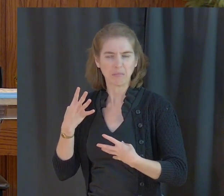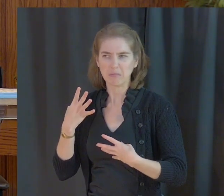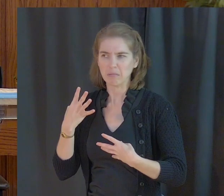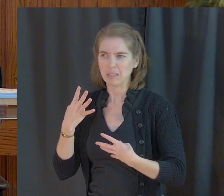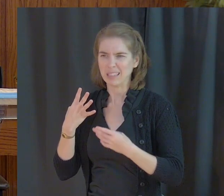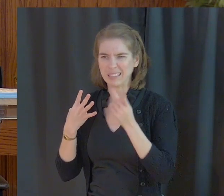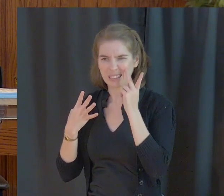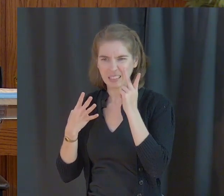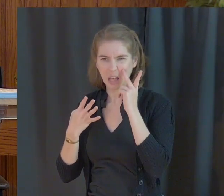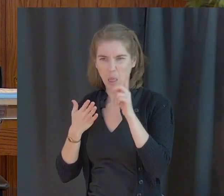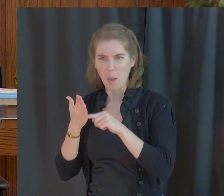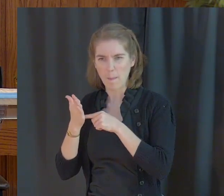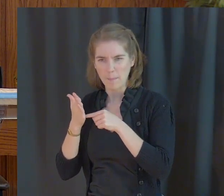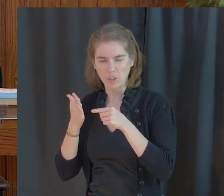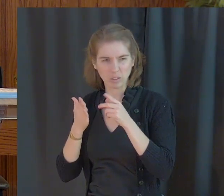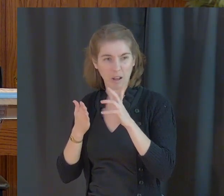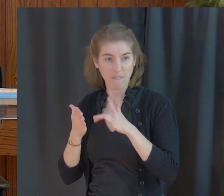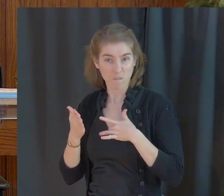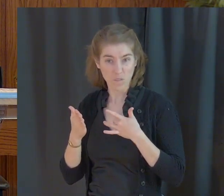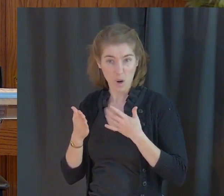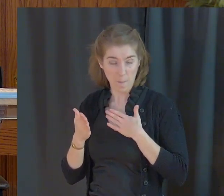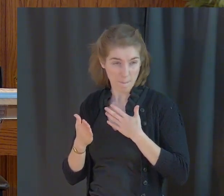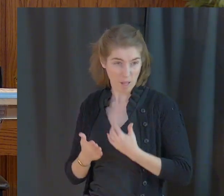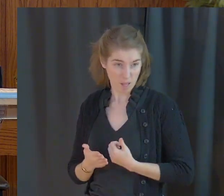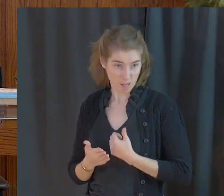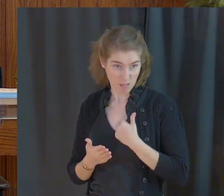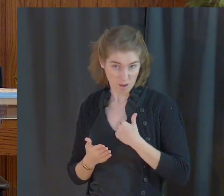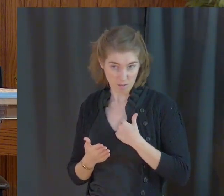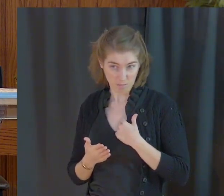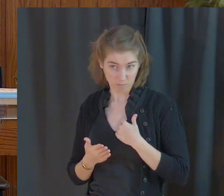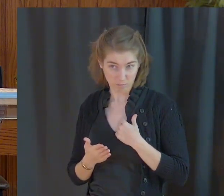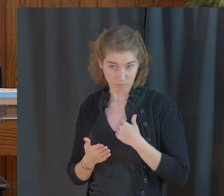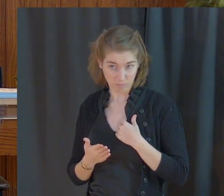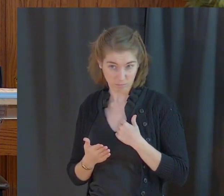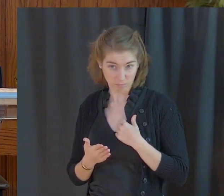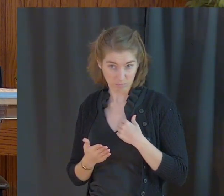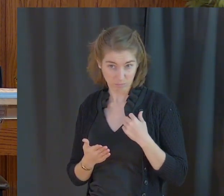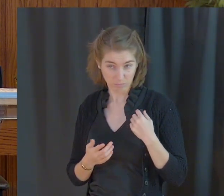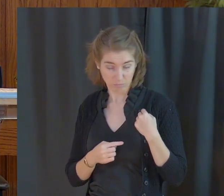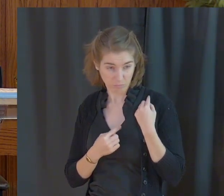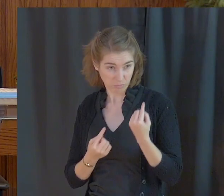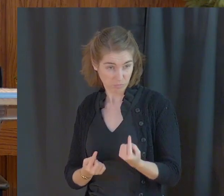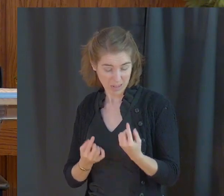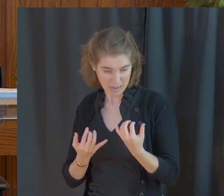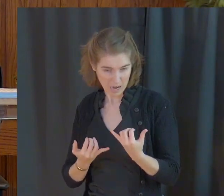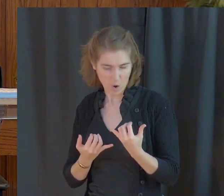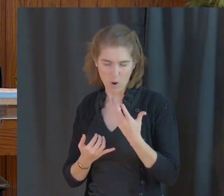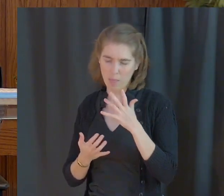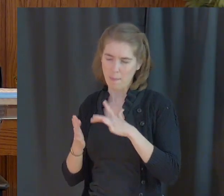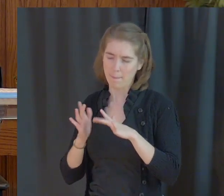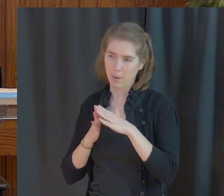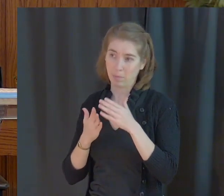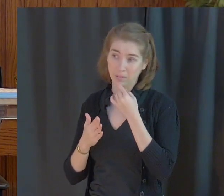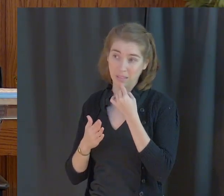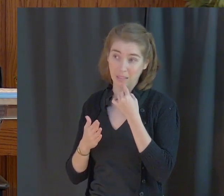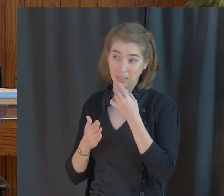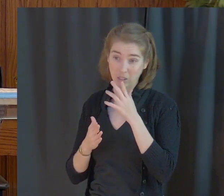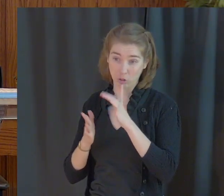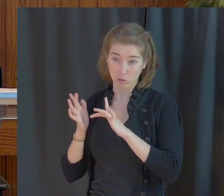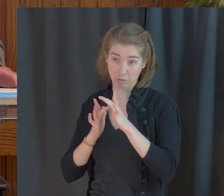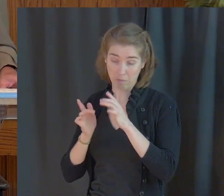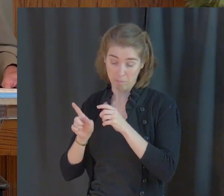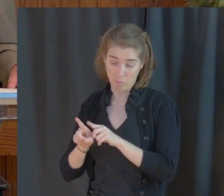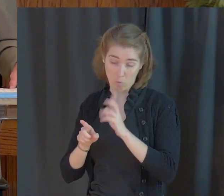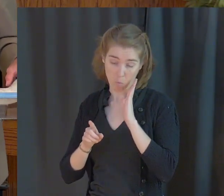I think of the persecution that I have felt in my life at this point and the persecution that I know the Bible tells that Jesus' followers will